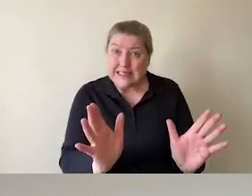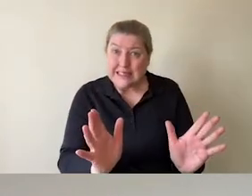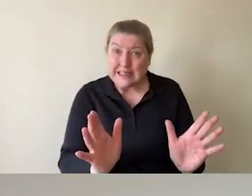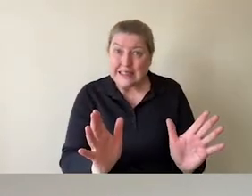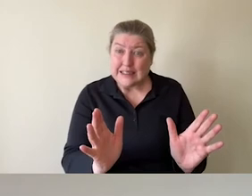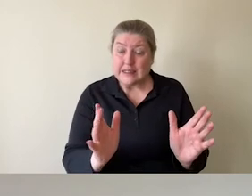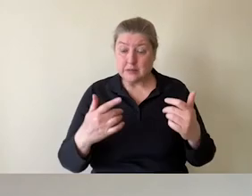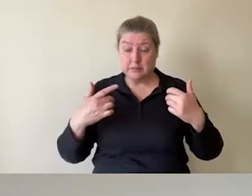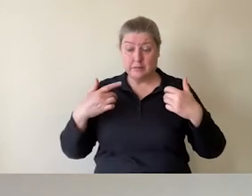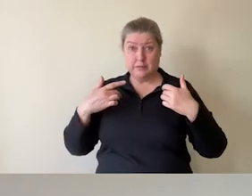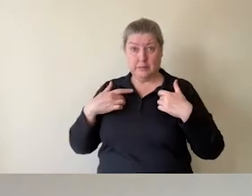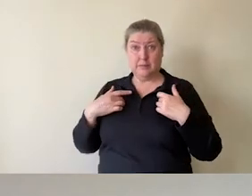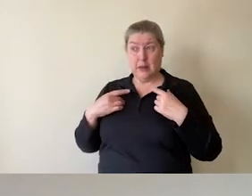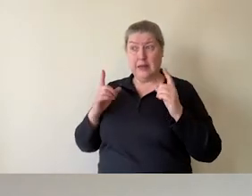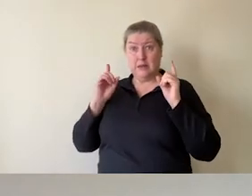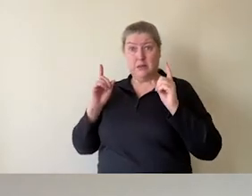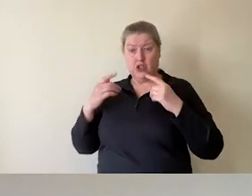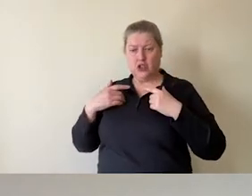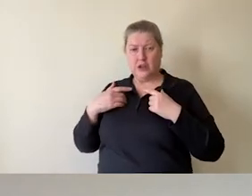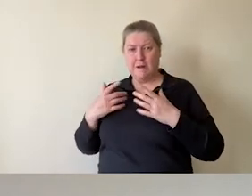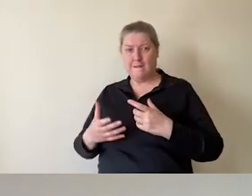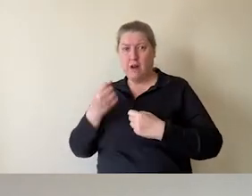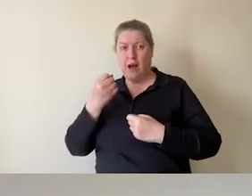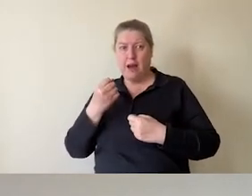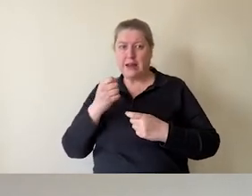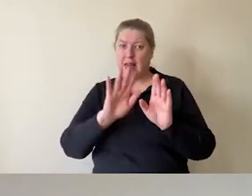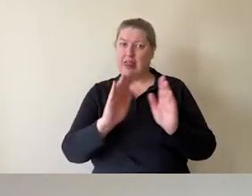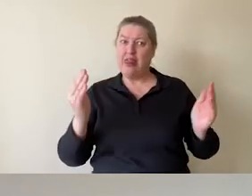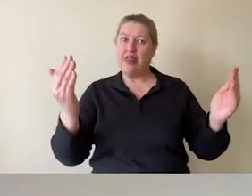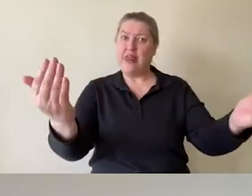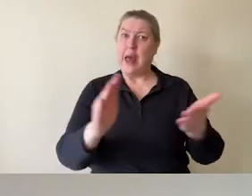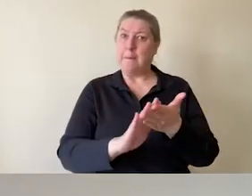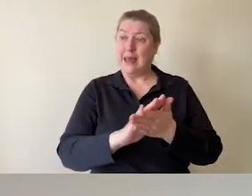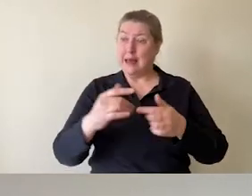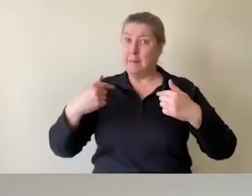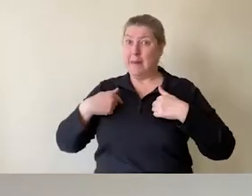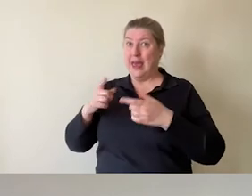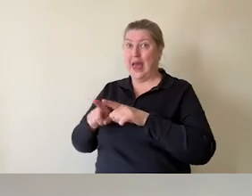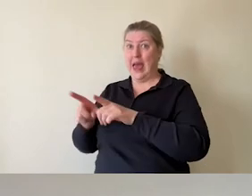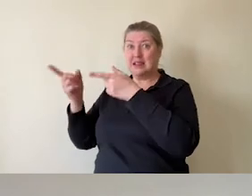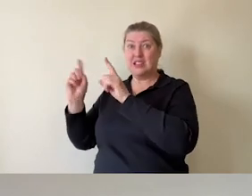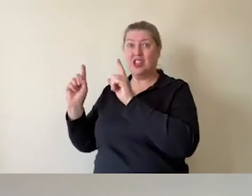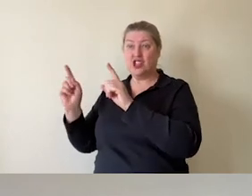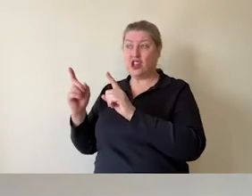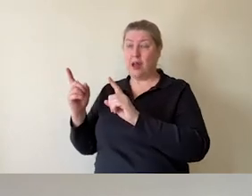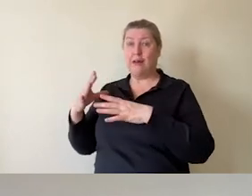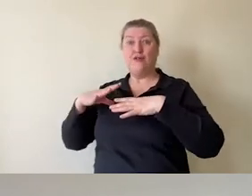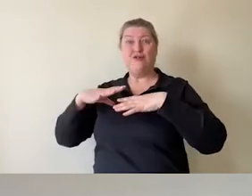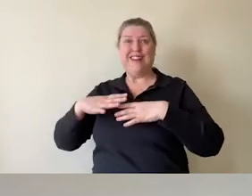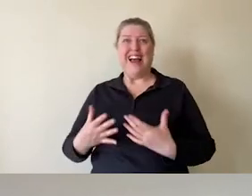educator, I sometimes find that glass cases mean that both I and the teacher can relax.